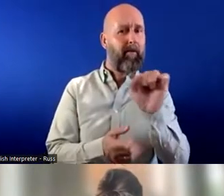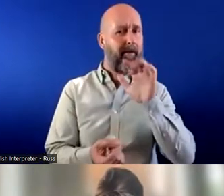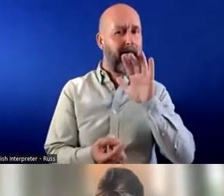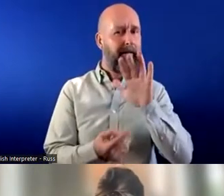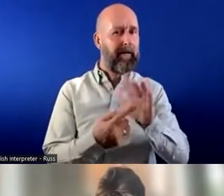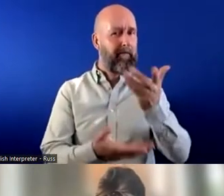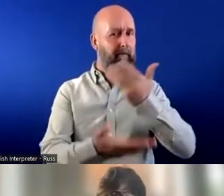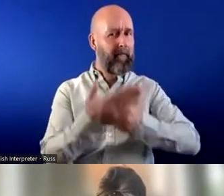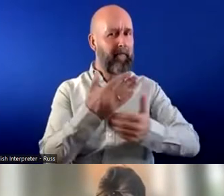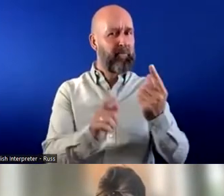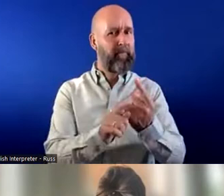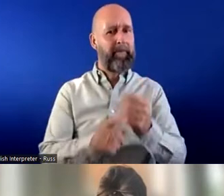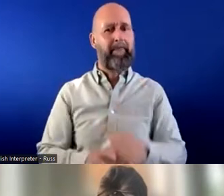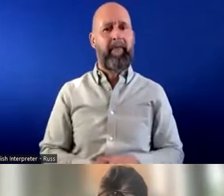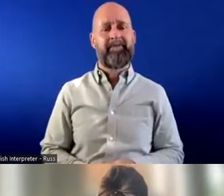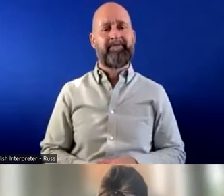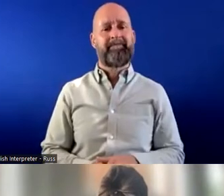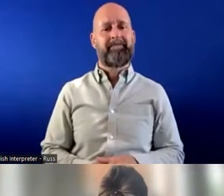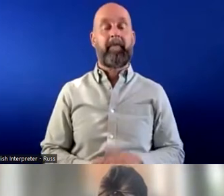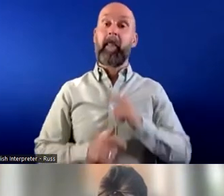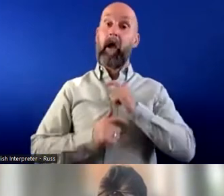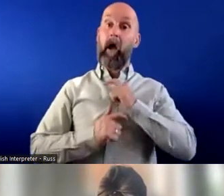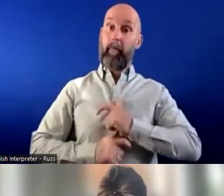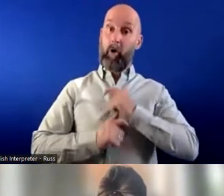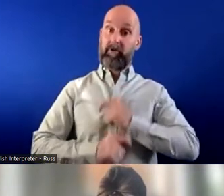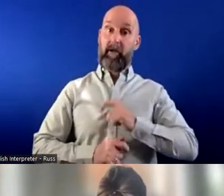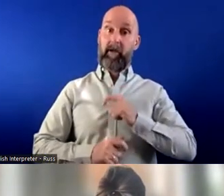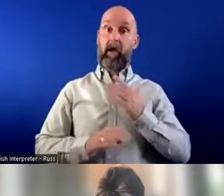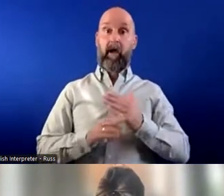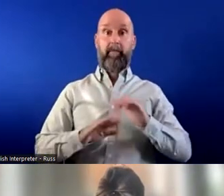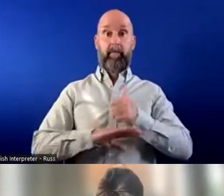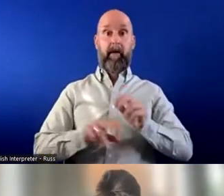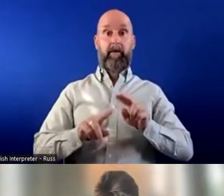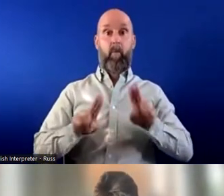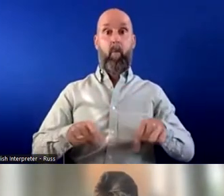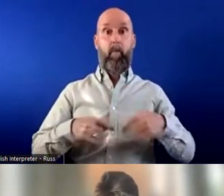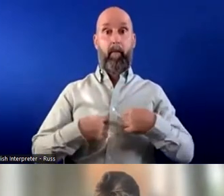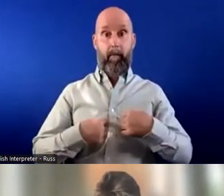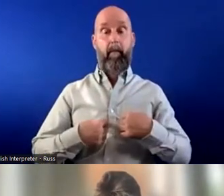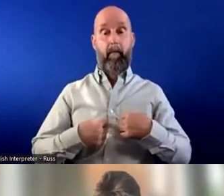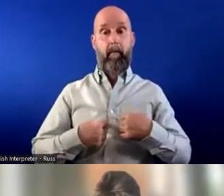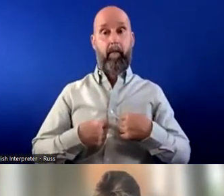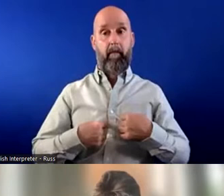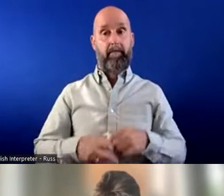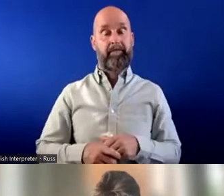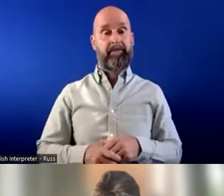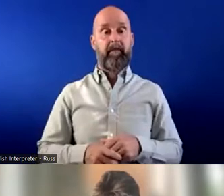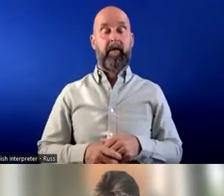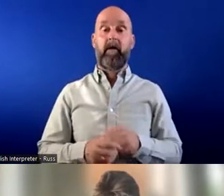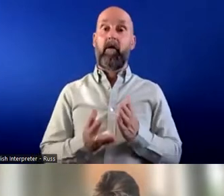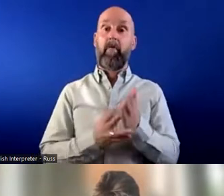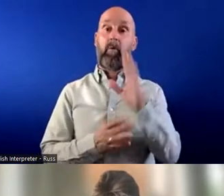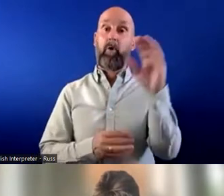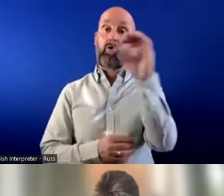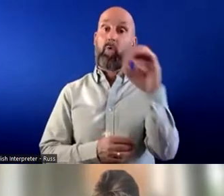that you like to speak to well I'm personally I work from home um and having to use zoom to do my